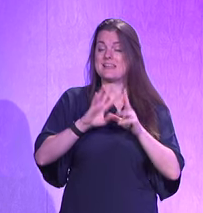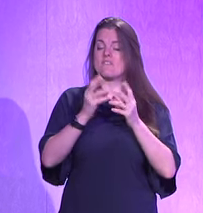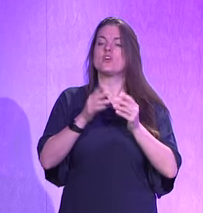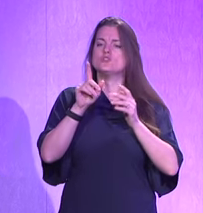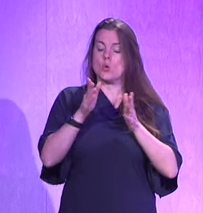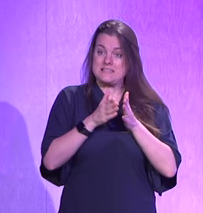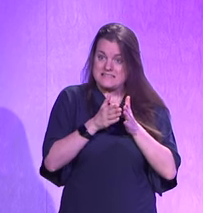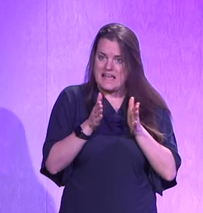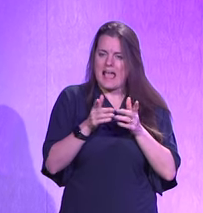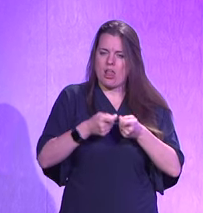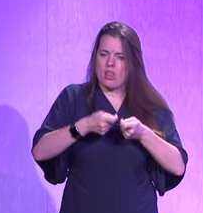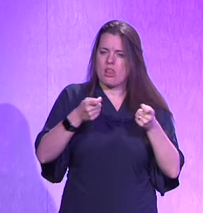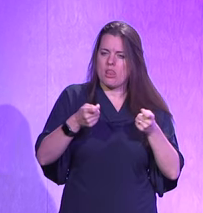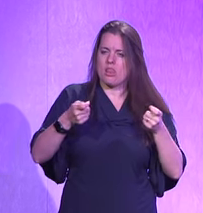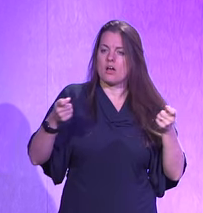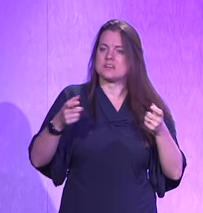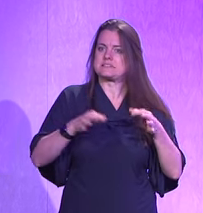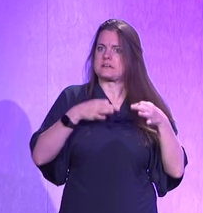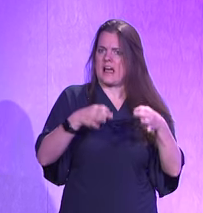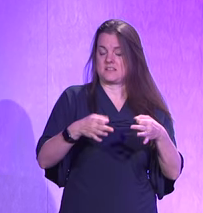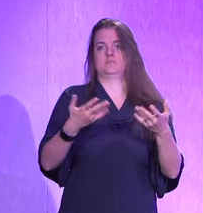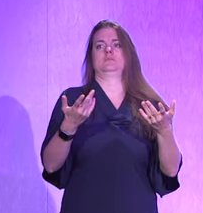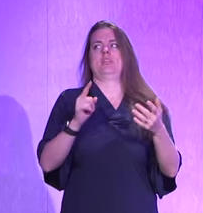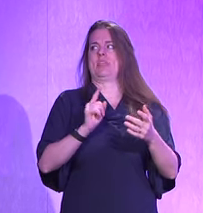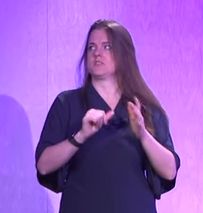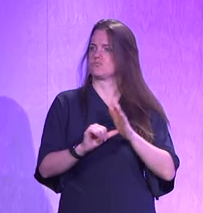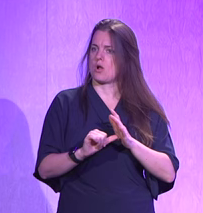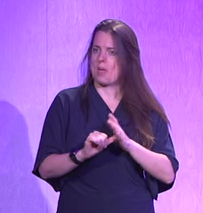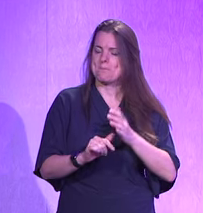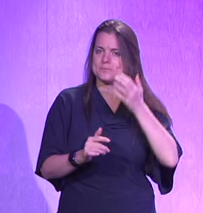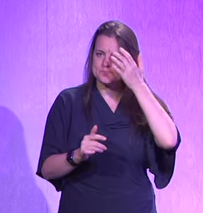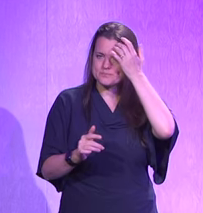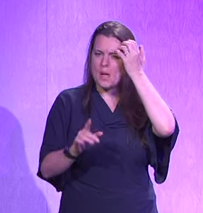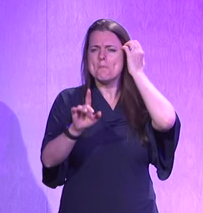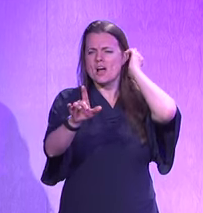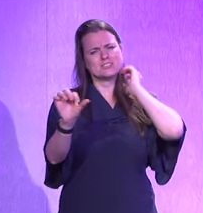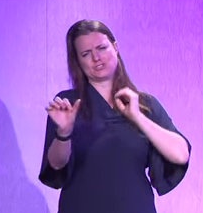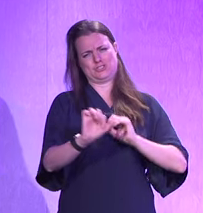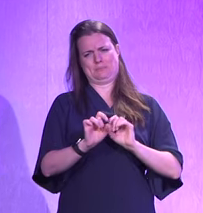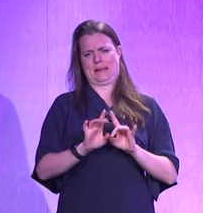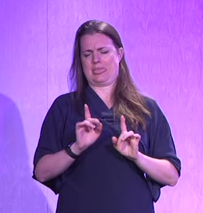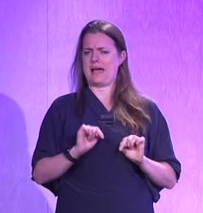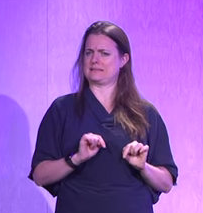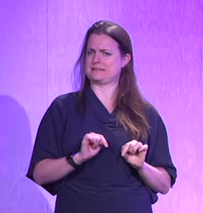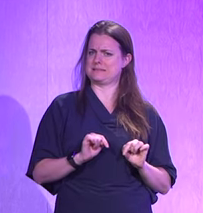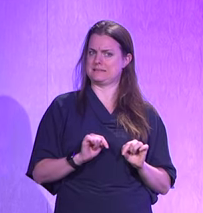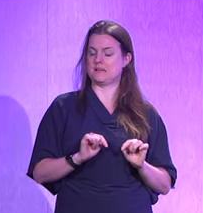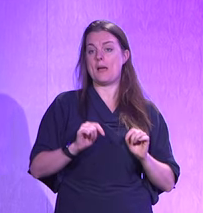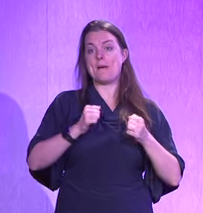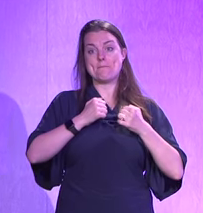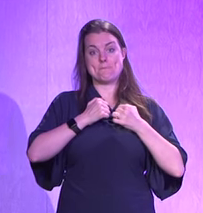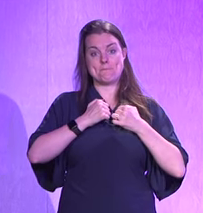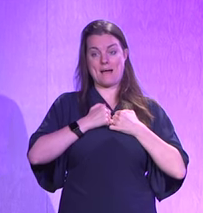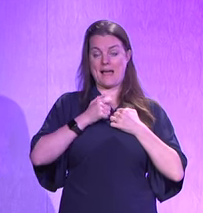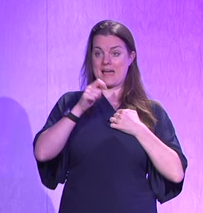very scratch. So our scaling is delayed. We have a problem. So, but it shouldn't be like that.